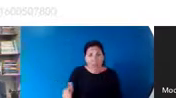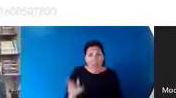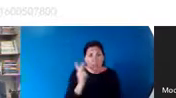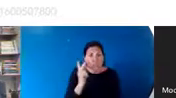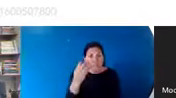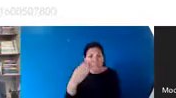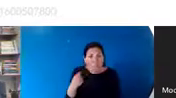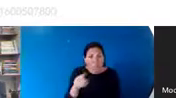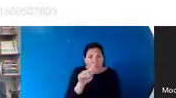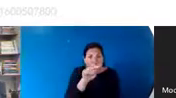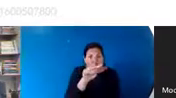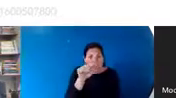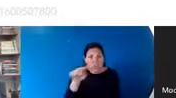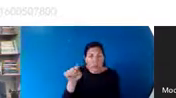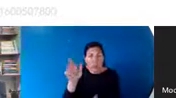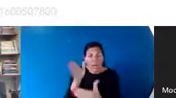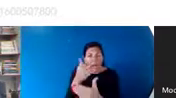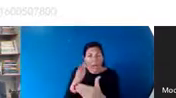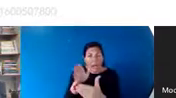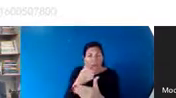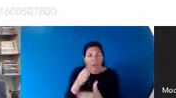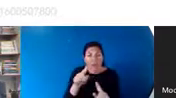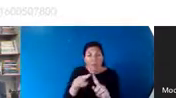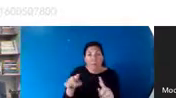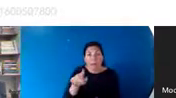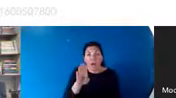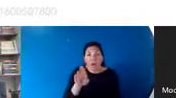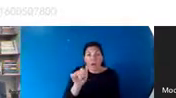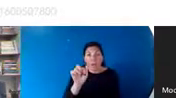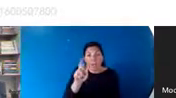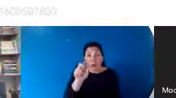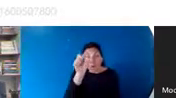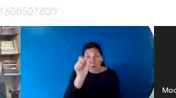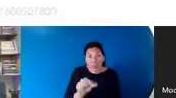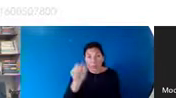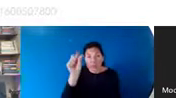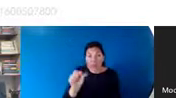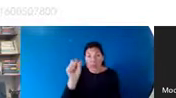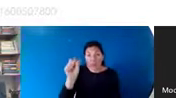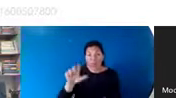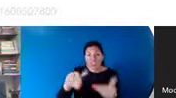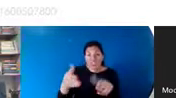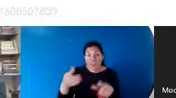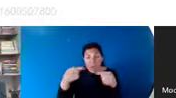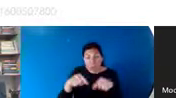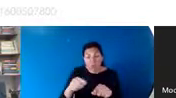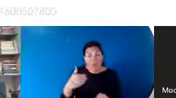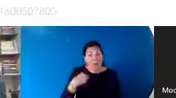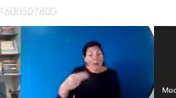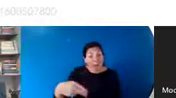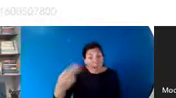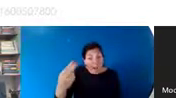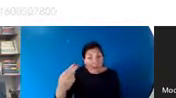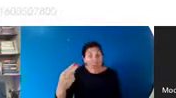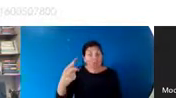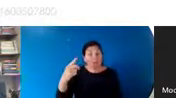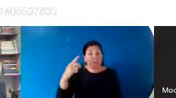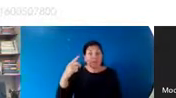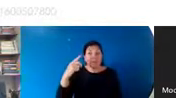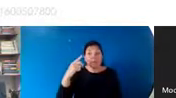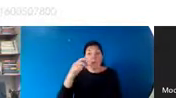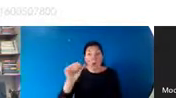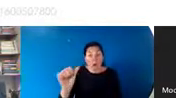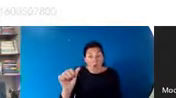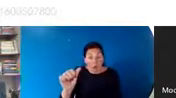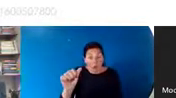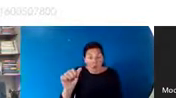line was the average in the preceding five years. But the bars were the deaths we had during COVID. We had higher deaths from stroke, Alzheimer's, diabetes, hypertension.